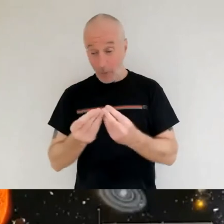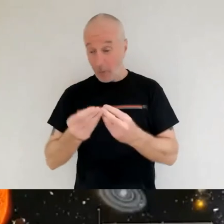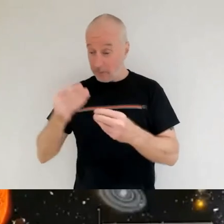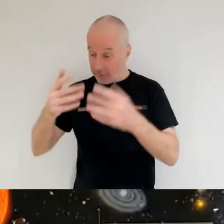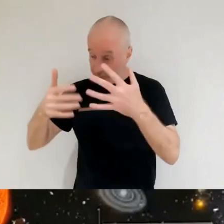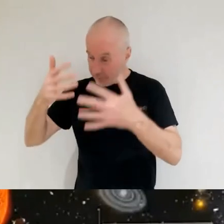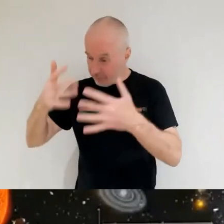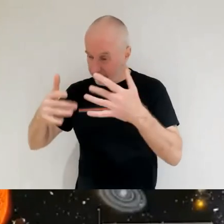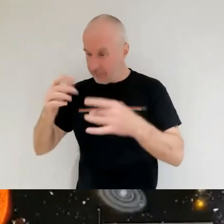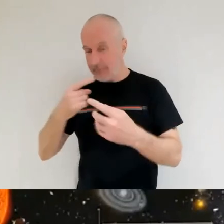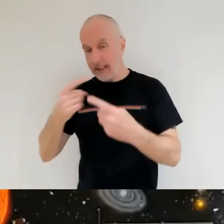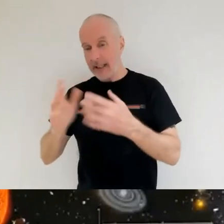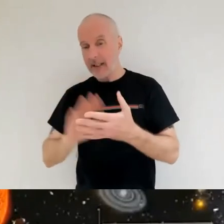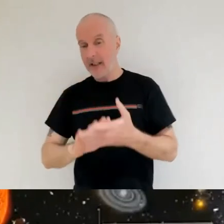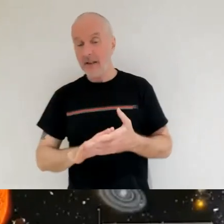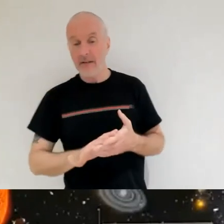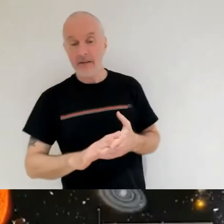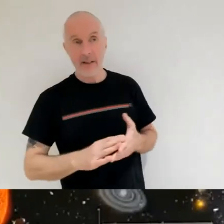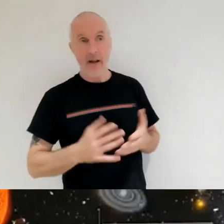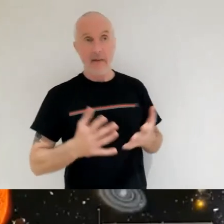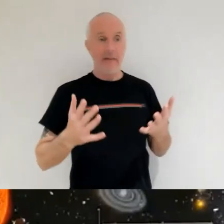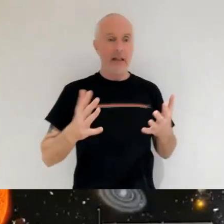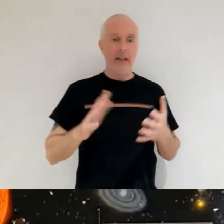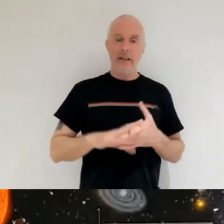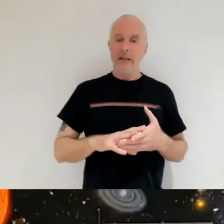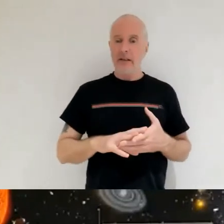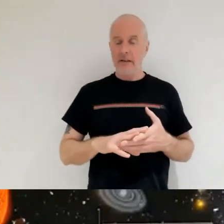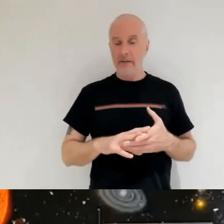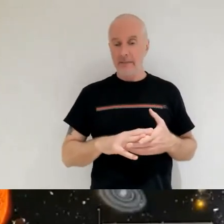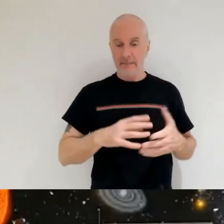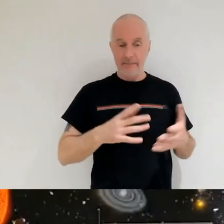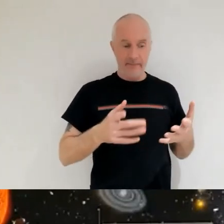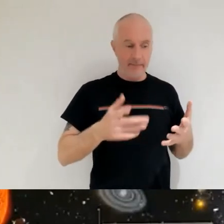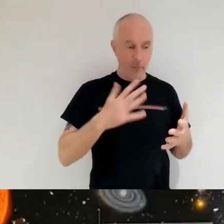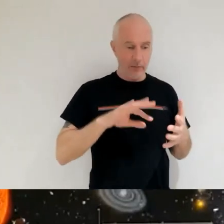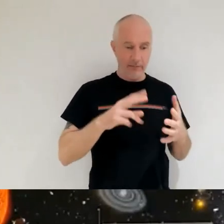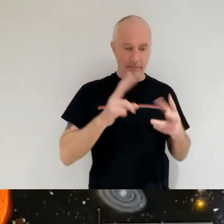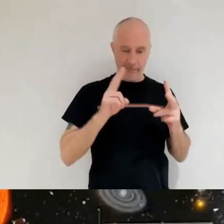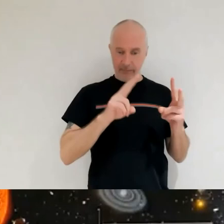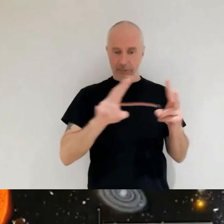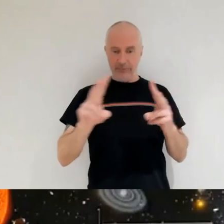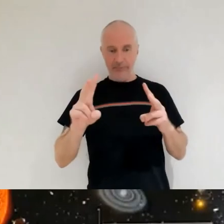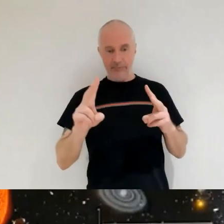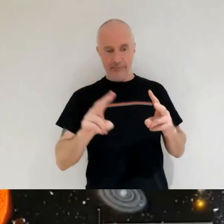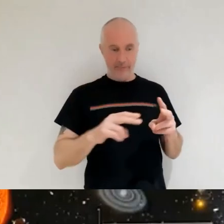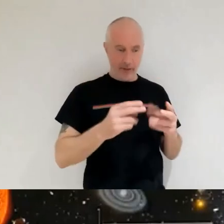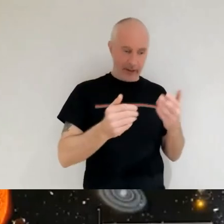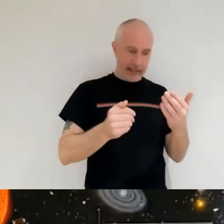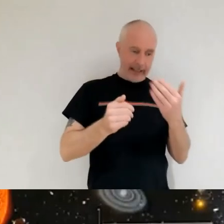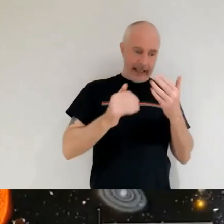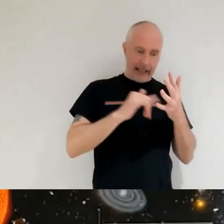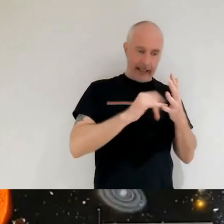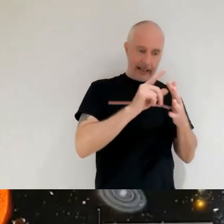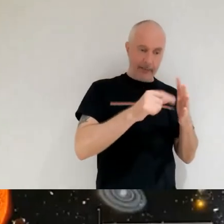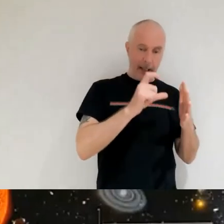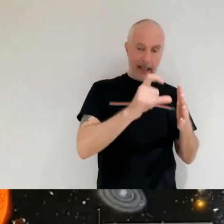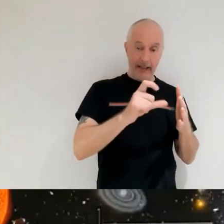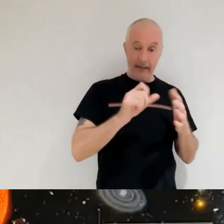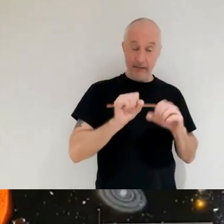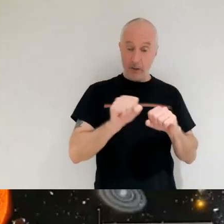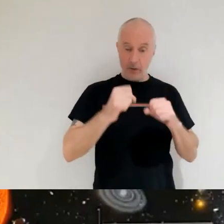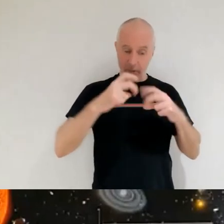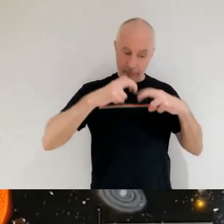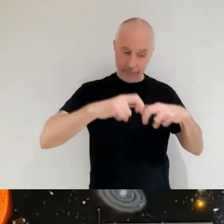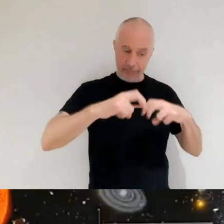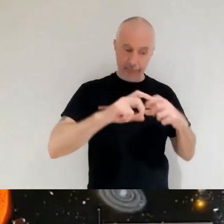for example near spec and you're wanting to uh look at the spectrographic information that comes through your research is going to look at